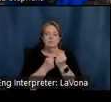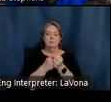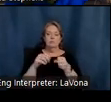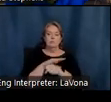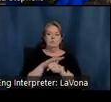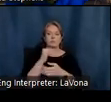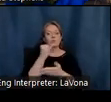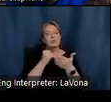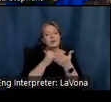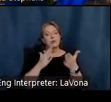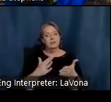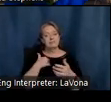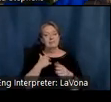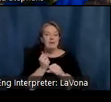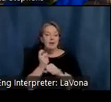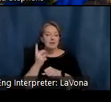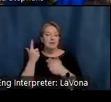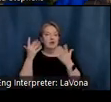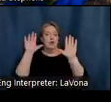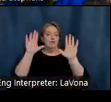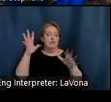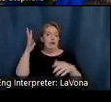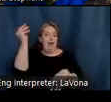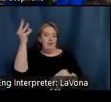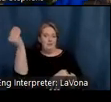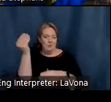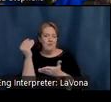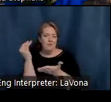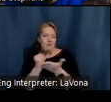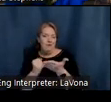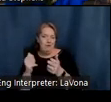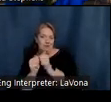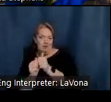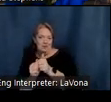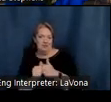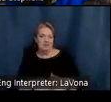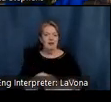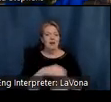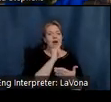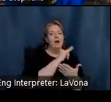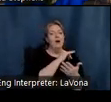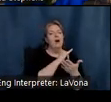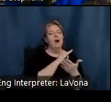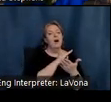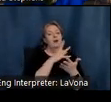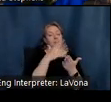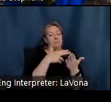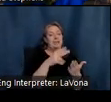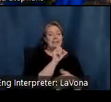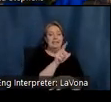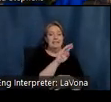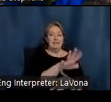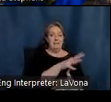Outdoor Art Contest, our Arts of the Earth Day, and Painting Selma's Garden. Our youth